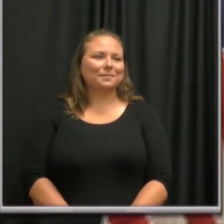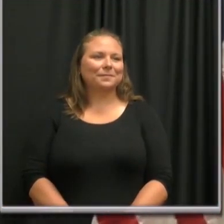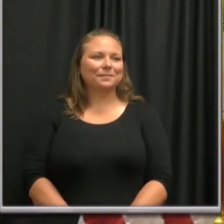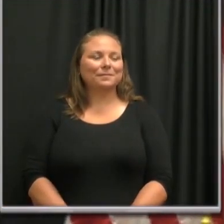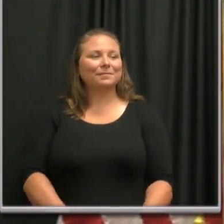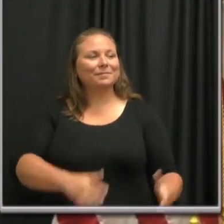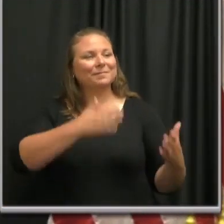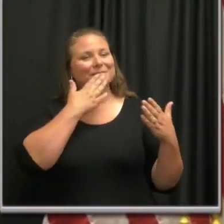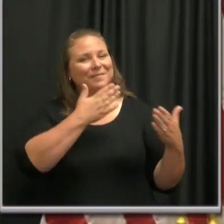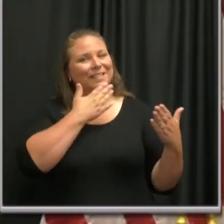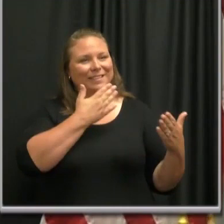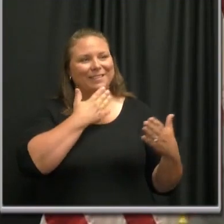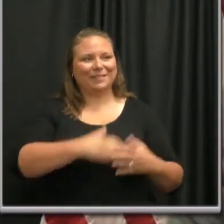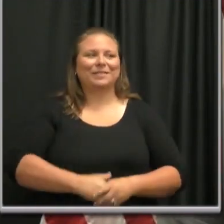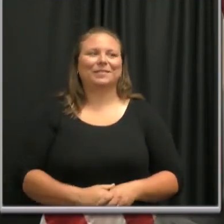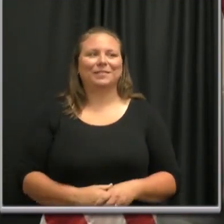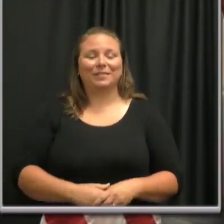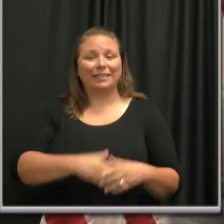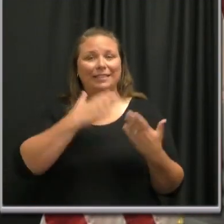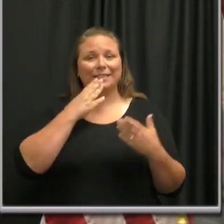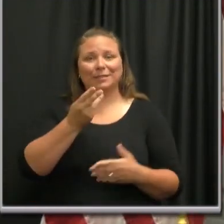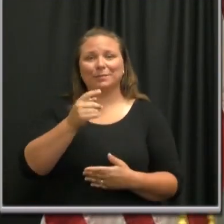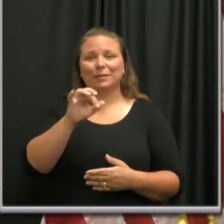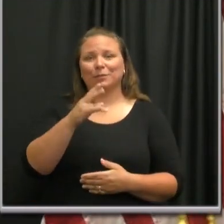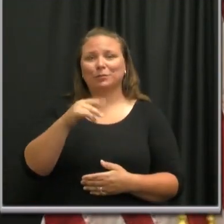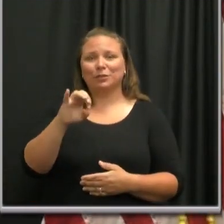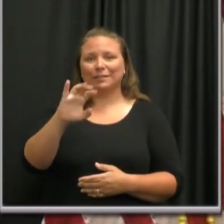Thank you, Ms. Andre. Thank you, Mayor Purcell.